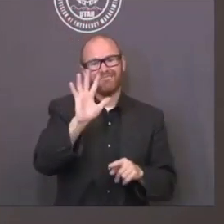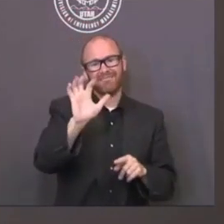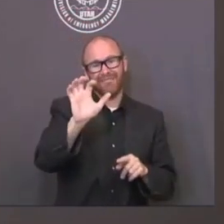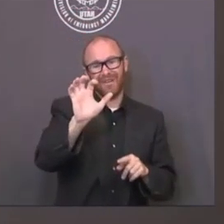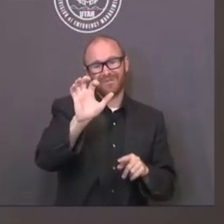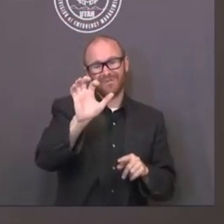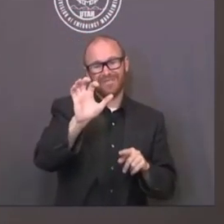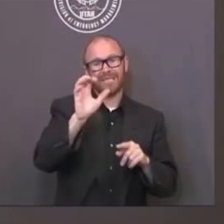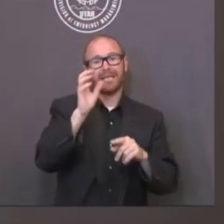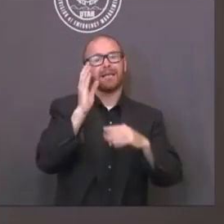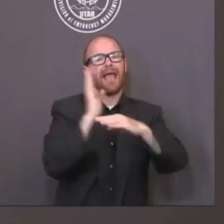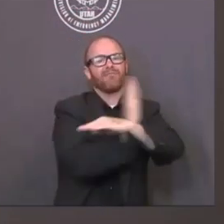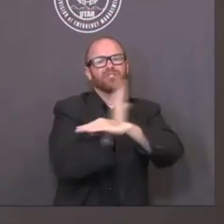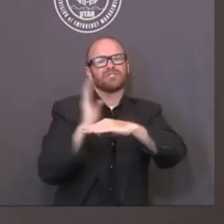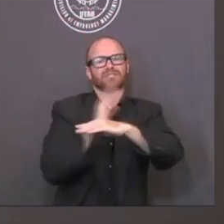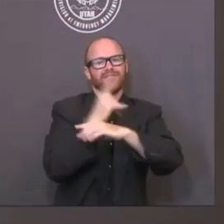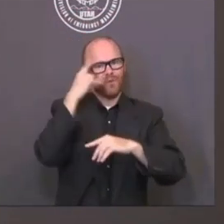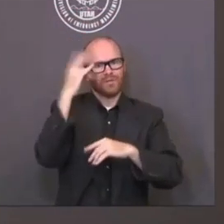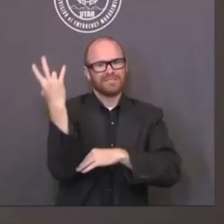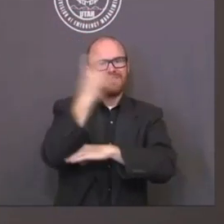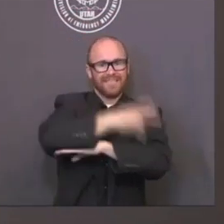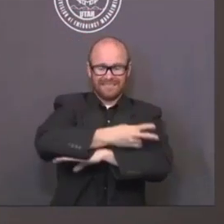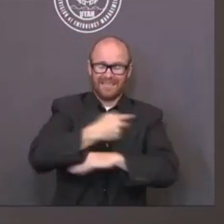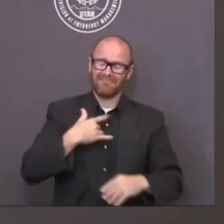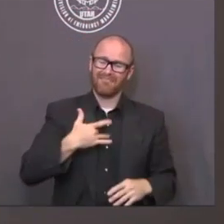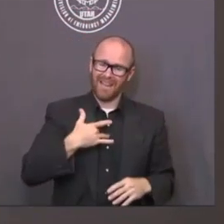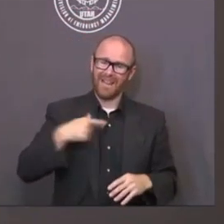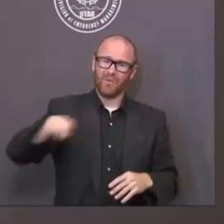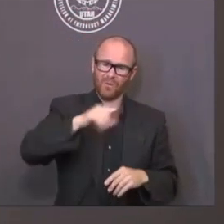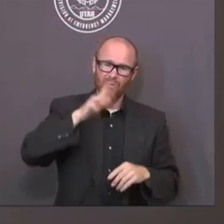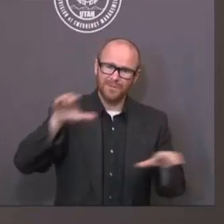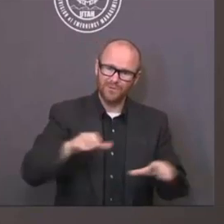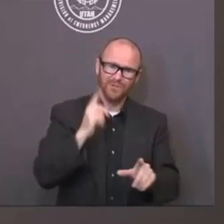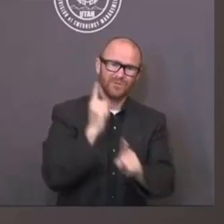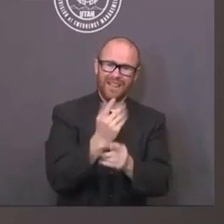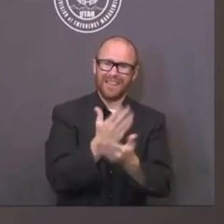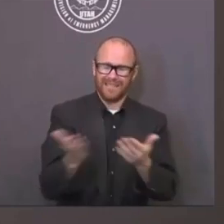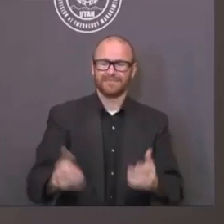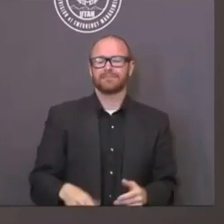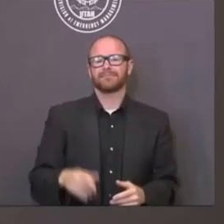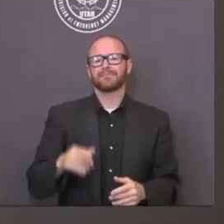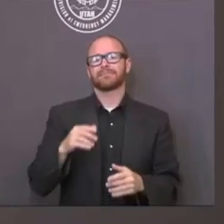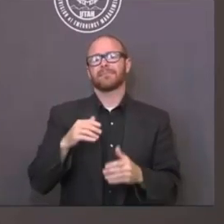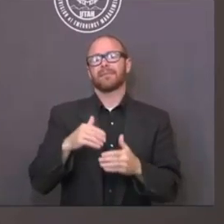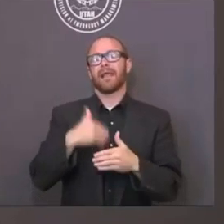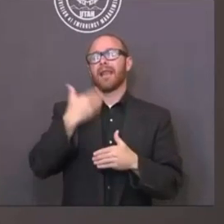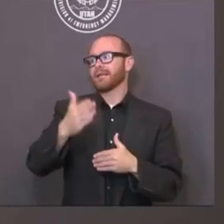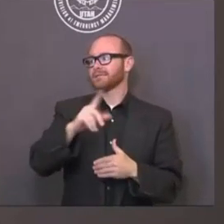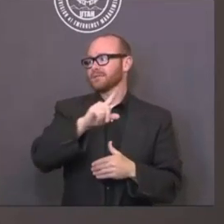that will declare some great success. We're moving in right direction. Next question.